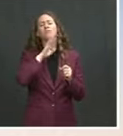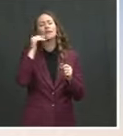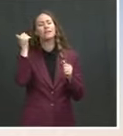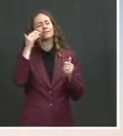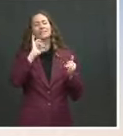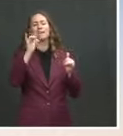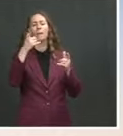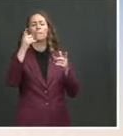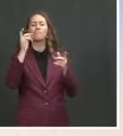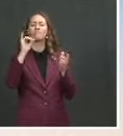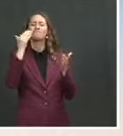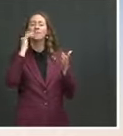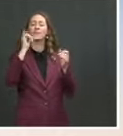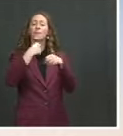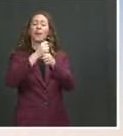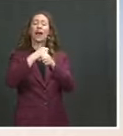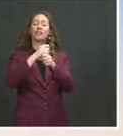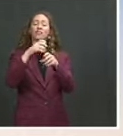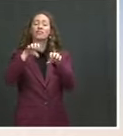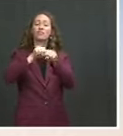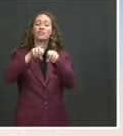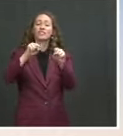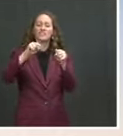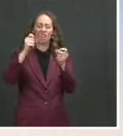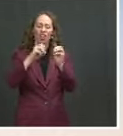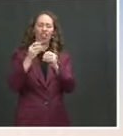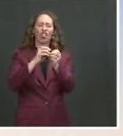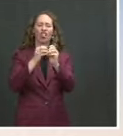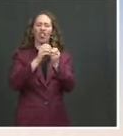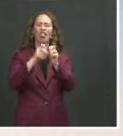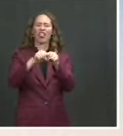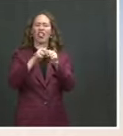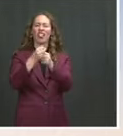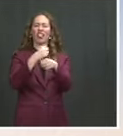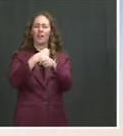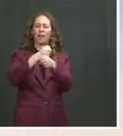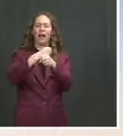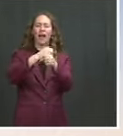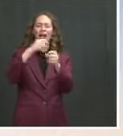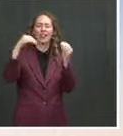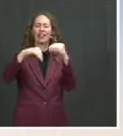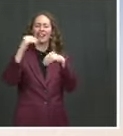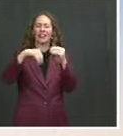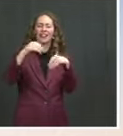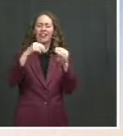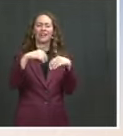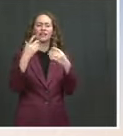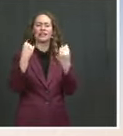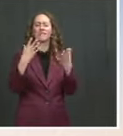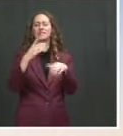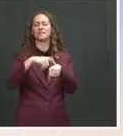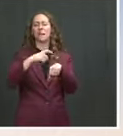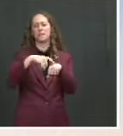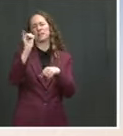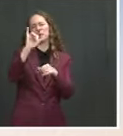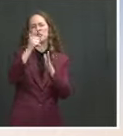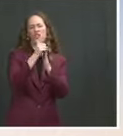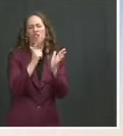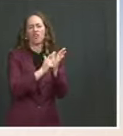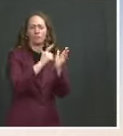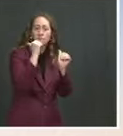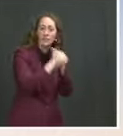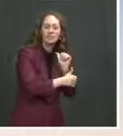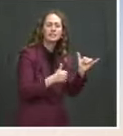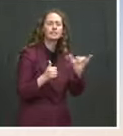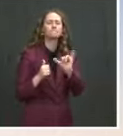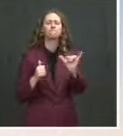roller coaster. We're right in the middle of the sausage-making right now. And the President's view is that it's a good sign that there